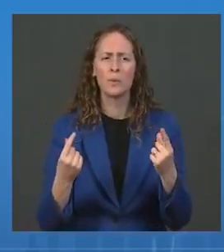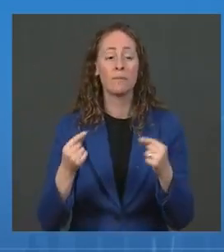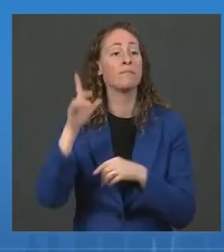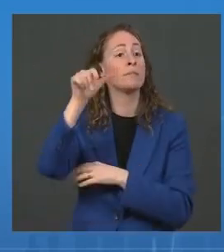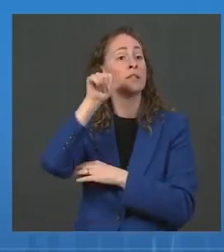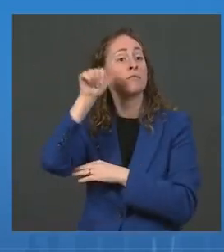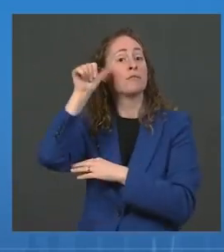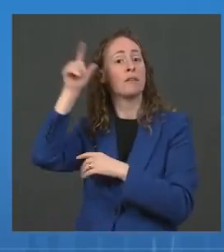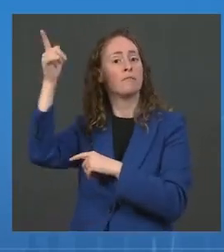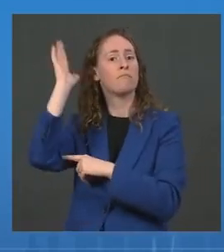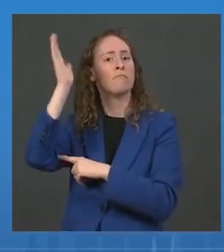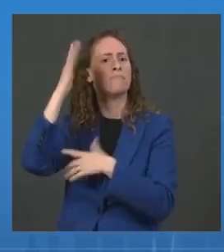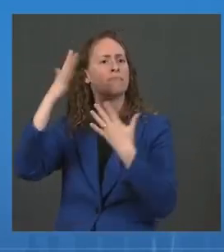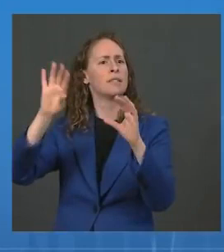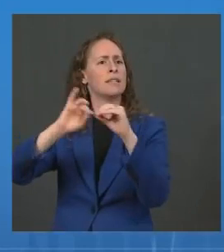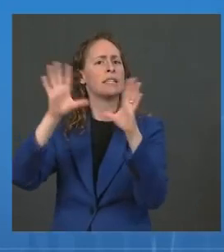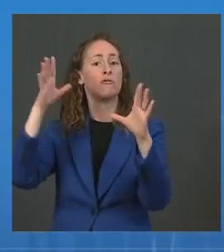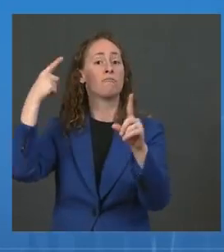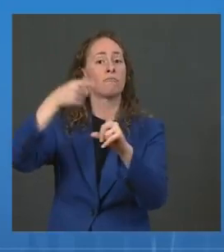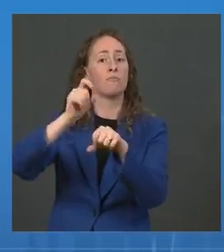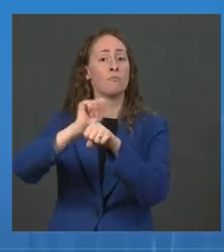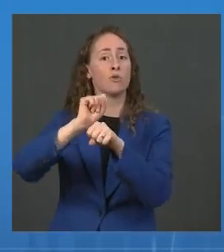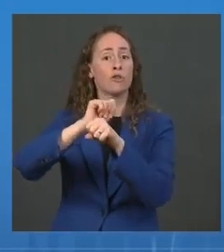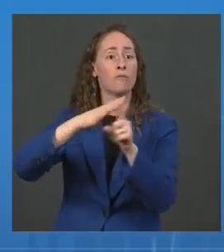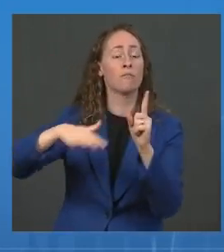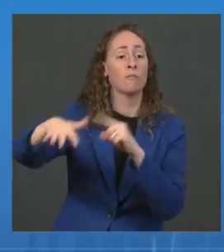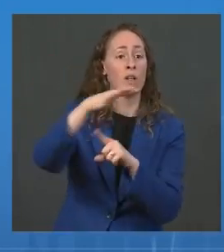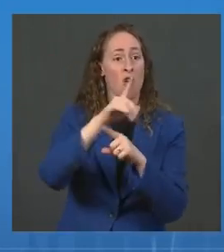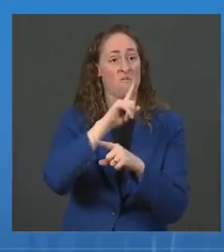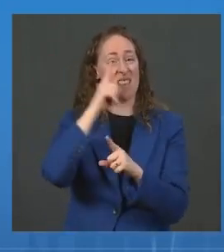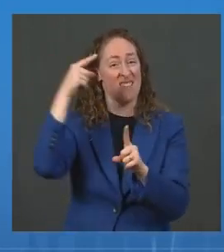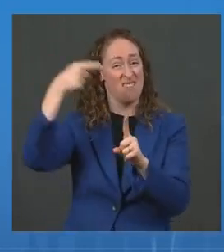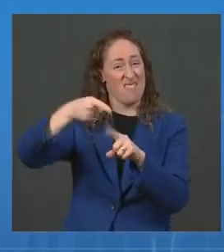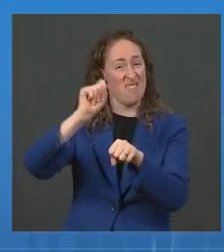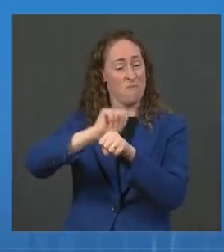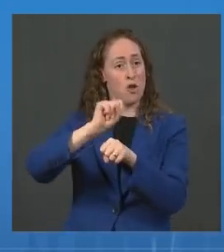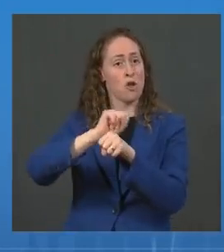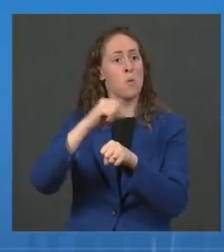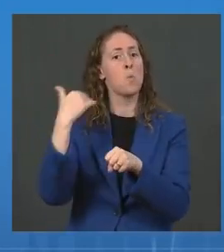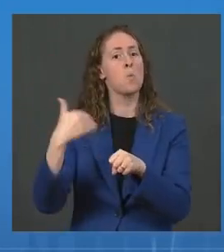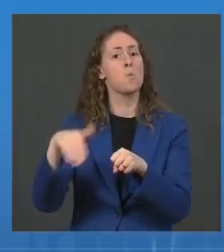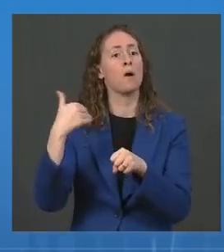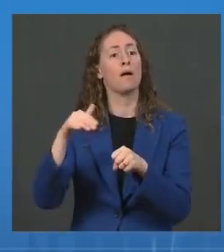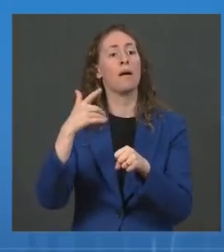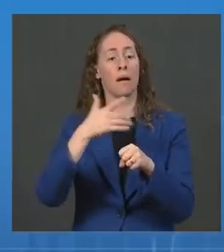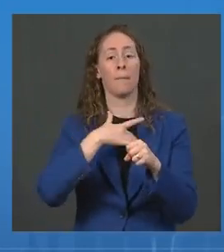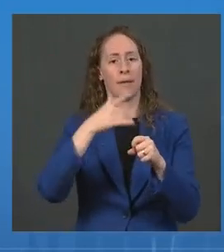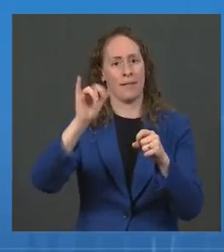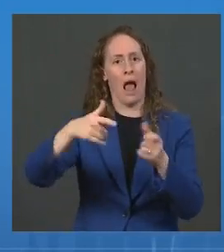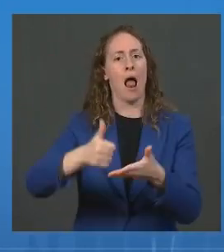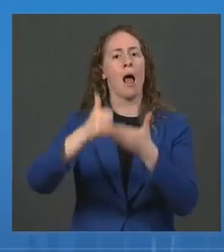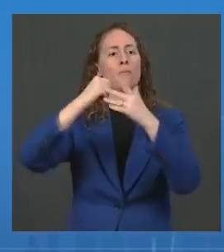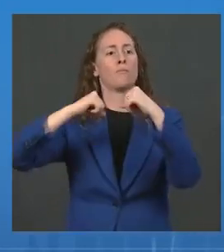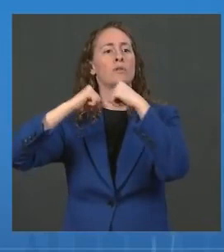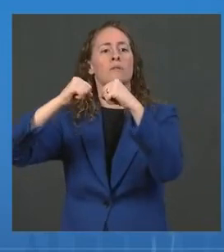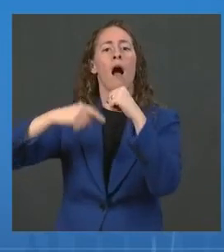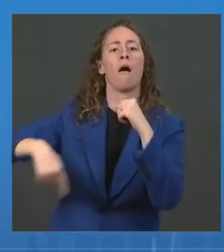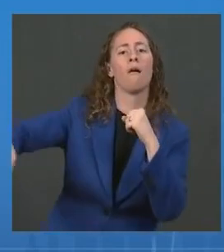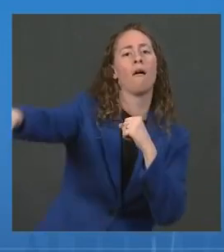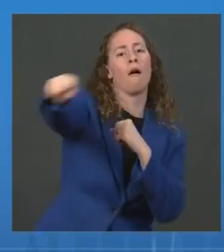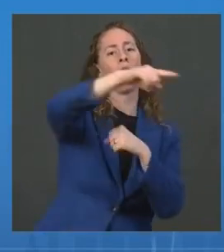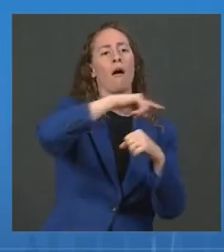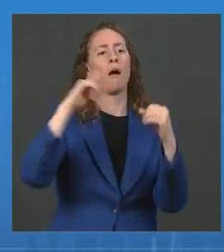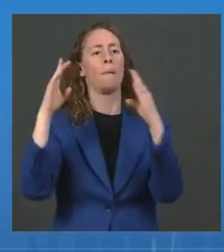are really important part of actually protecting seniors and kids, even though they may not be in the workplace in larger numbers. And here's why. Because